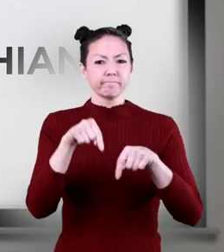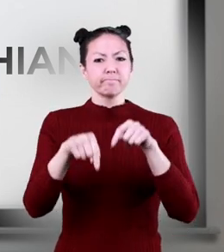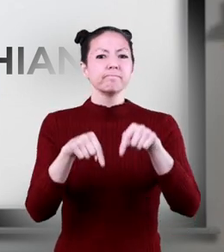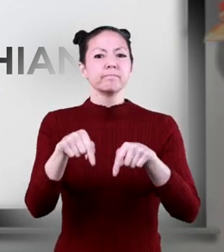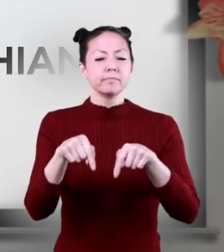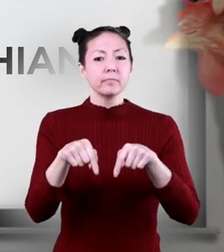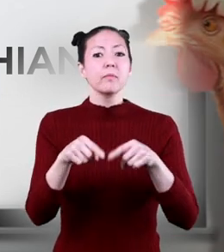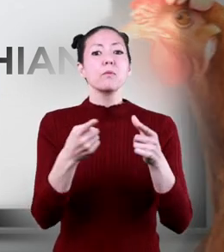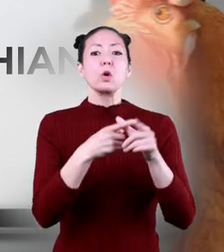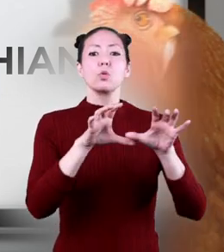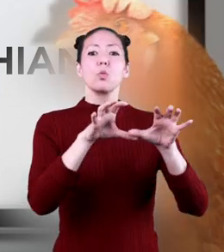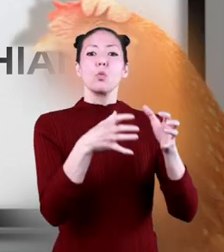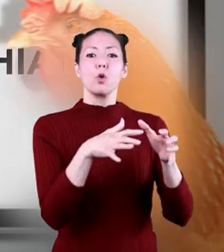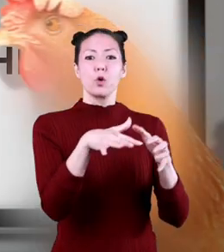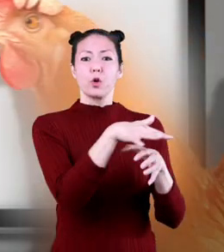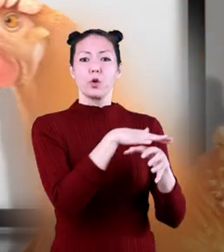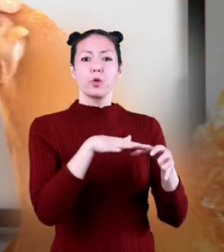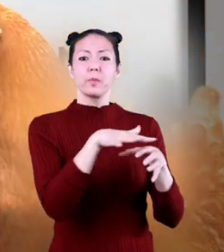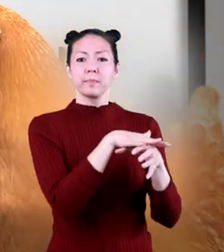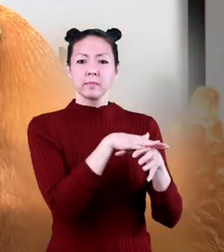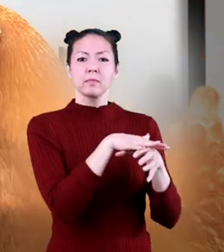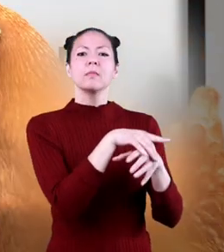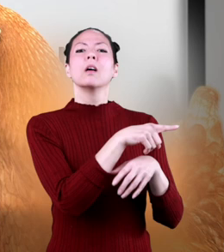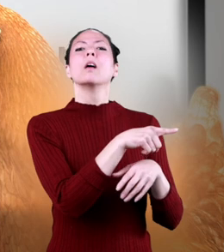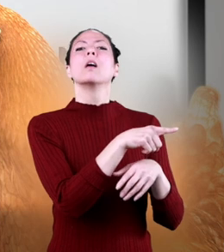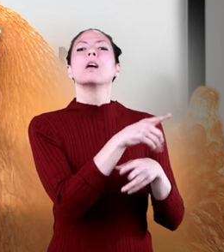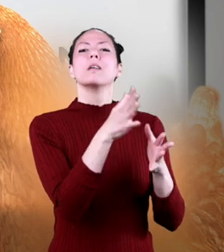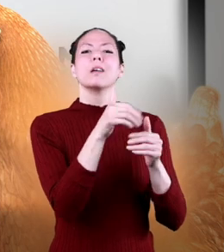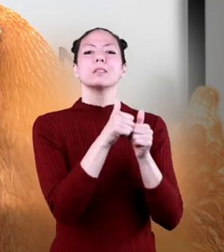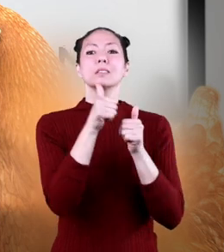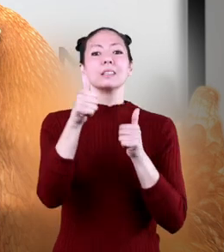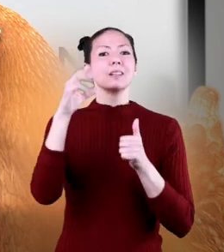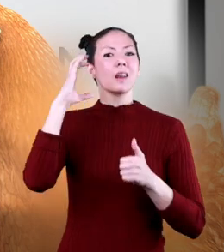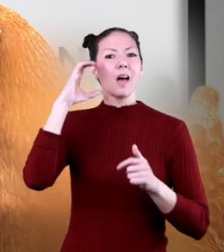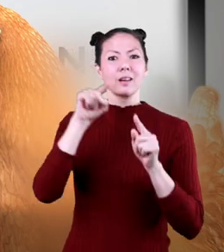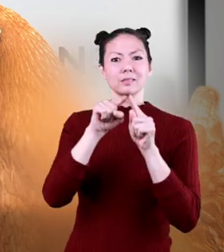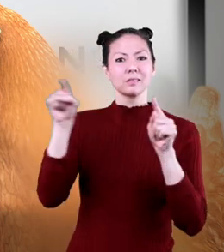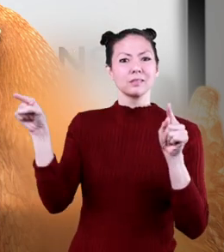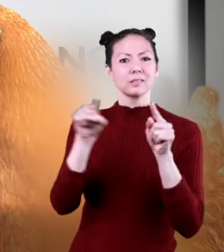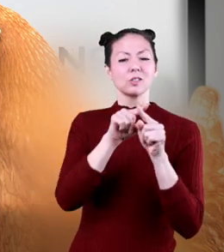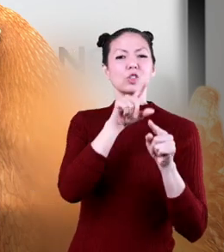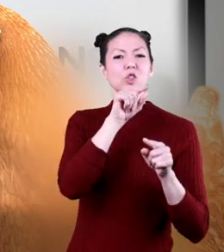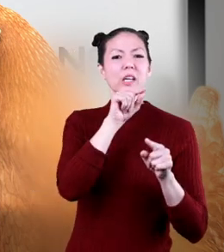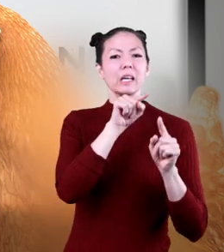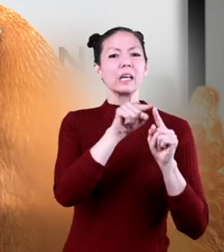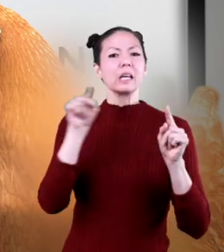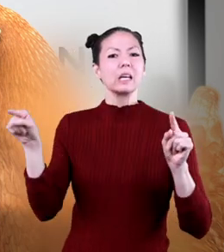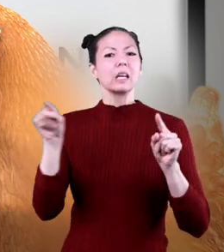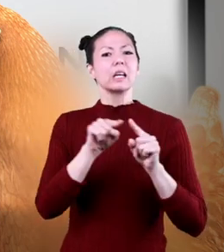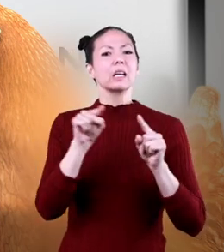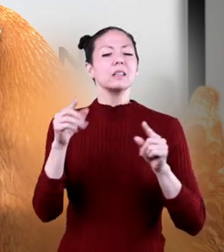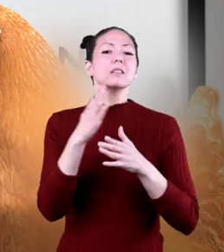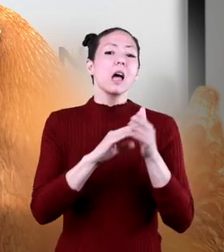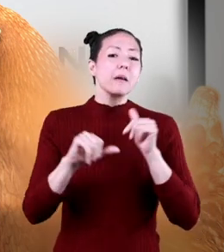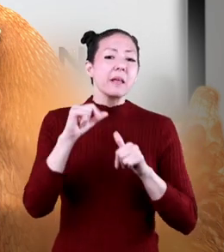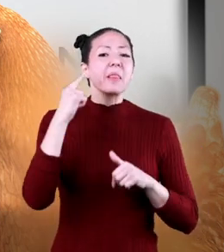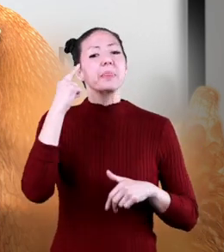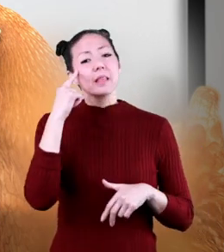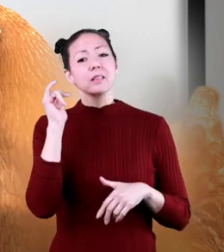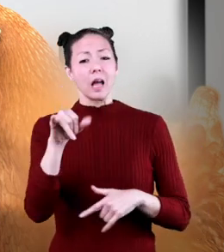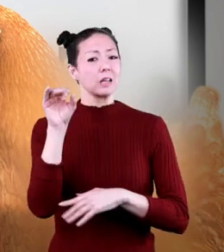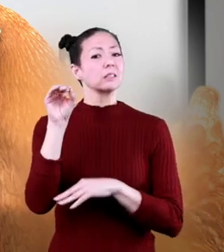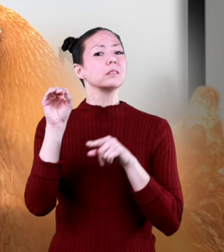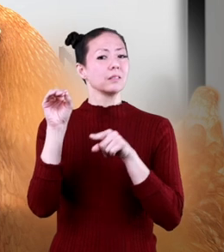T-Rex's are part of the first group, and so they're a distant cousin of modern-day chickens. Some